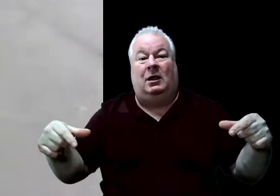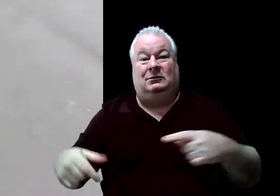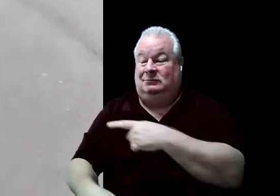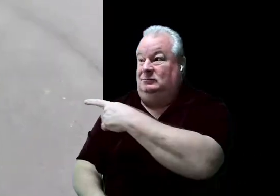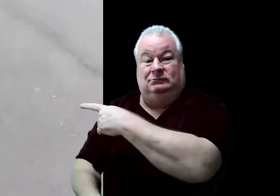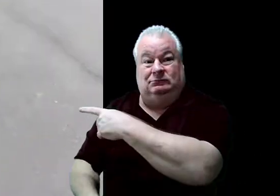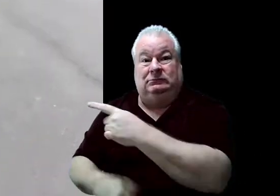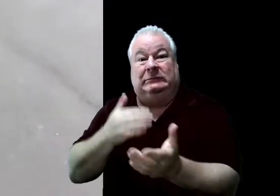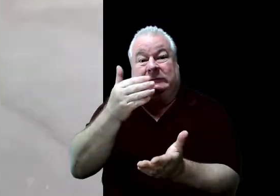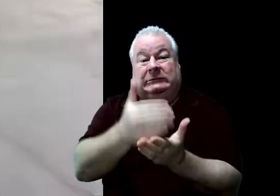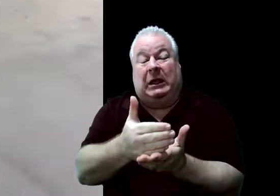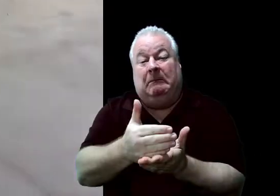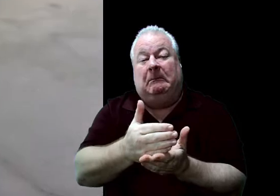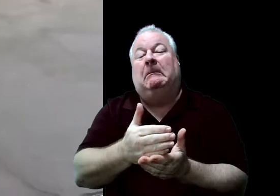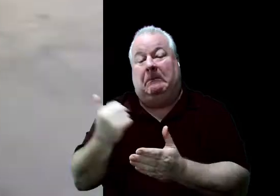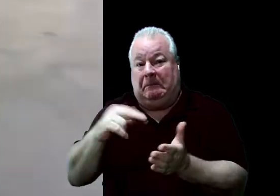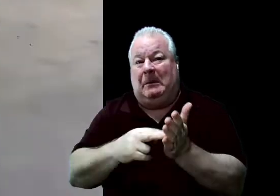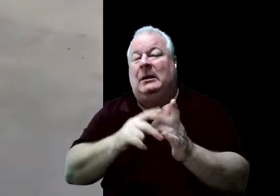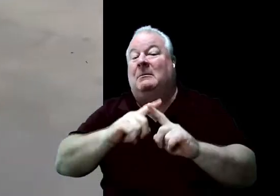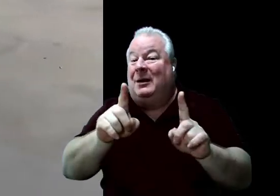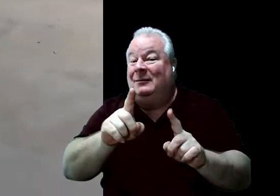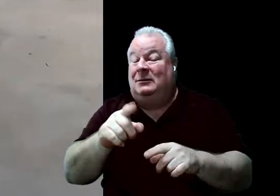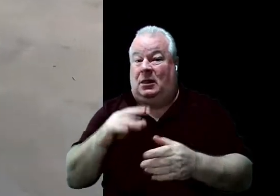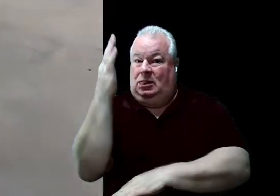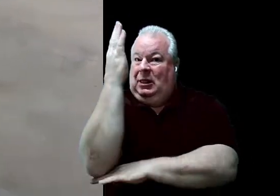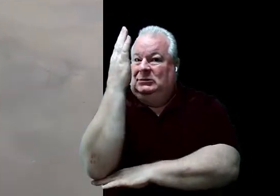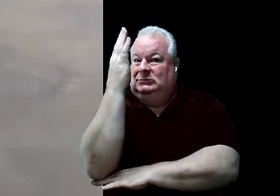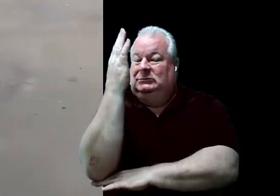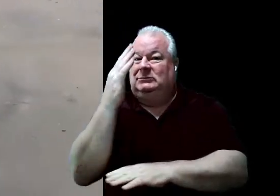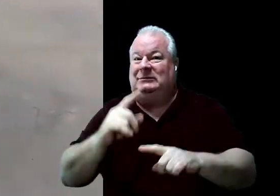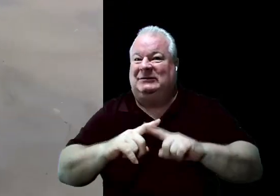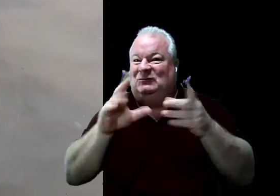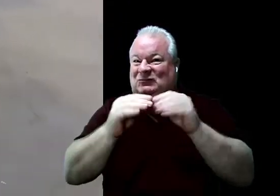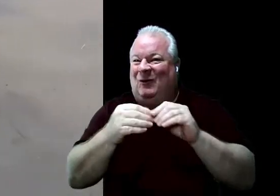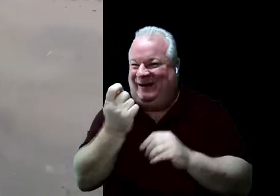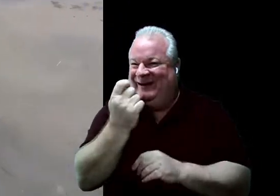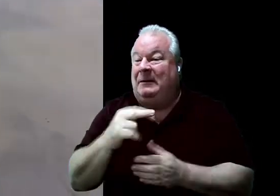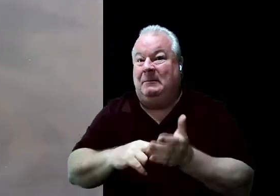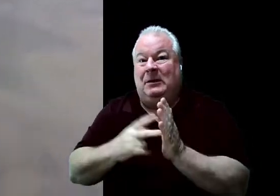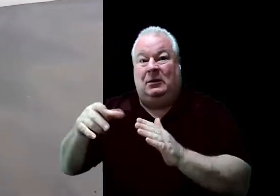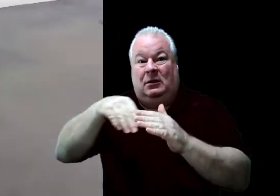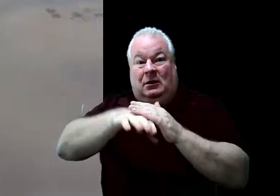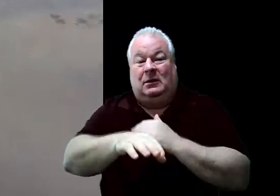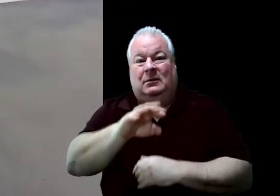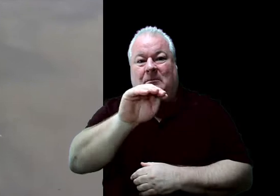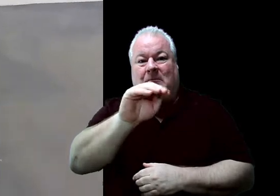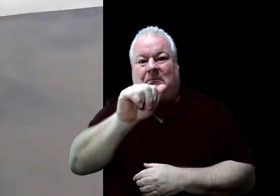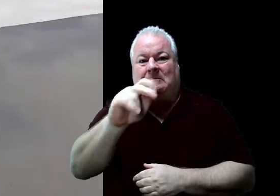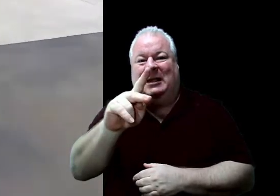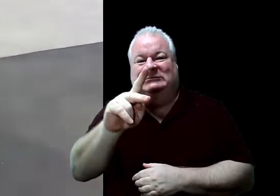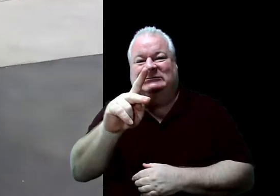stop, but here for the lunch area, it also means you are about to enter a mask